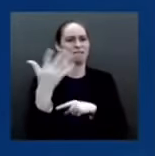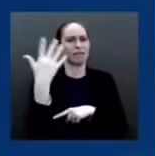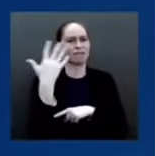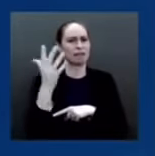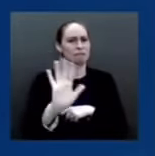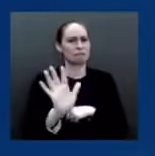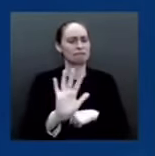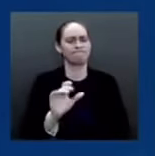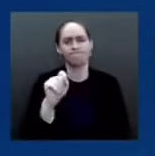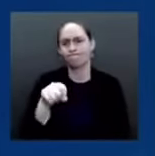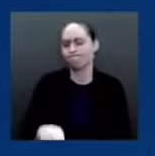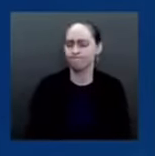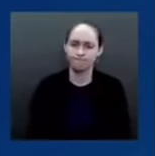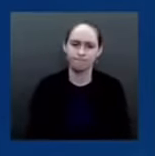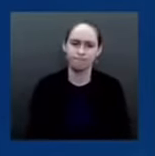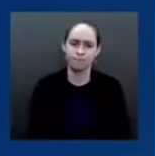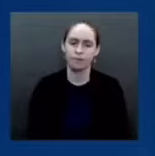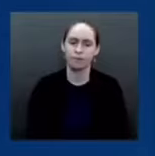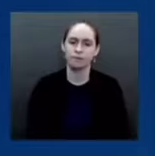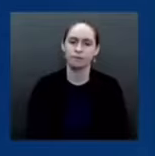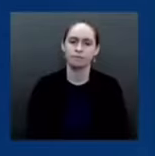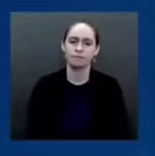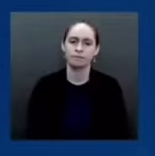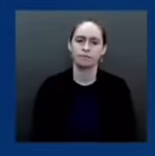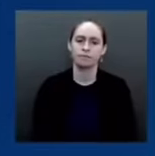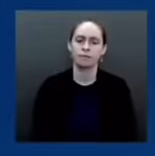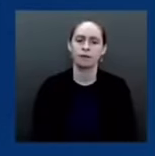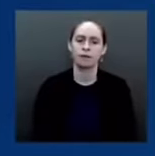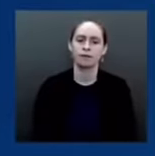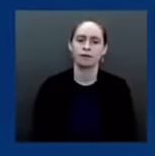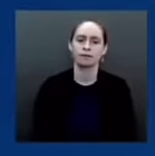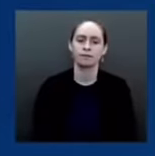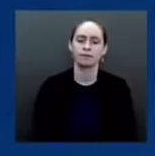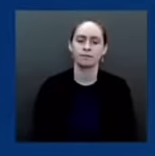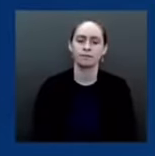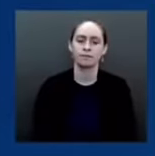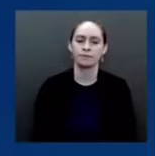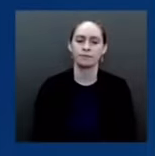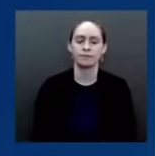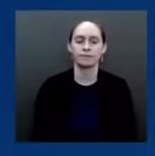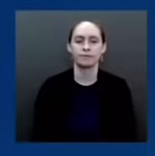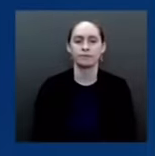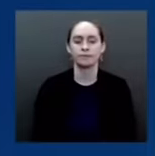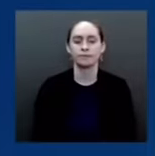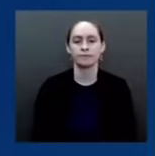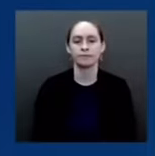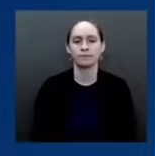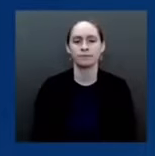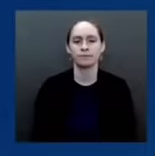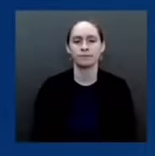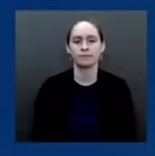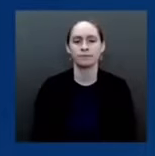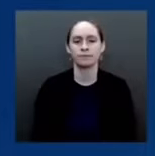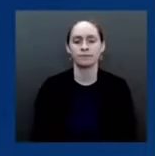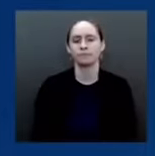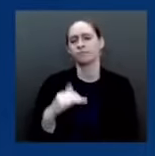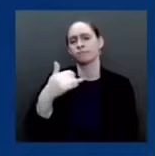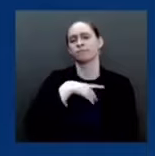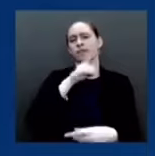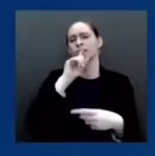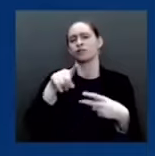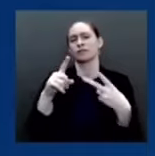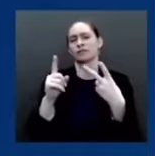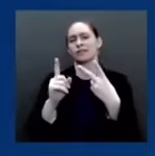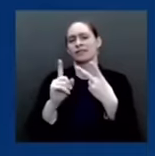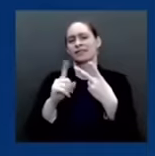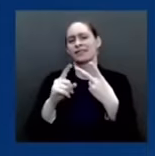for the Christmas holiday, it goes true here. If you are in a situation with a family setting in your home